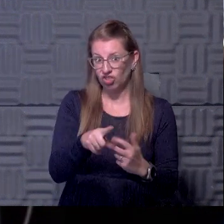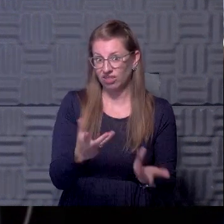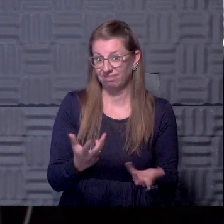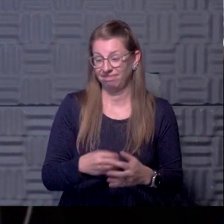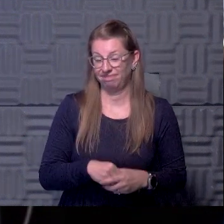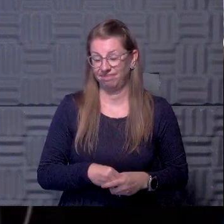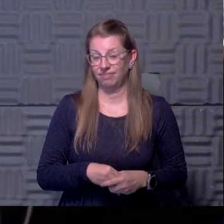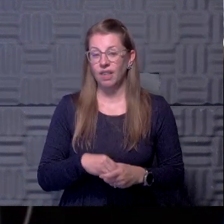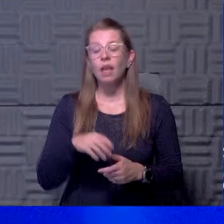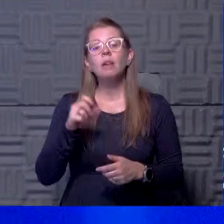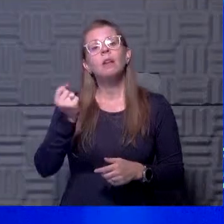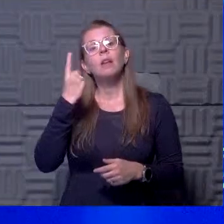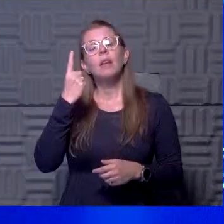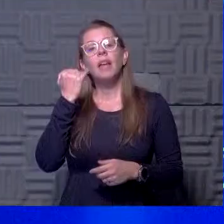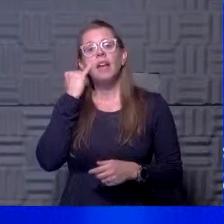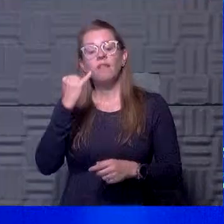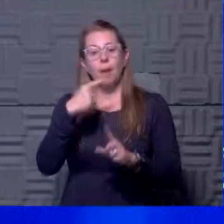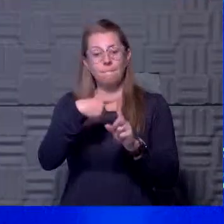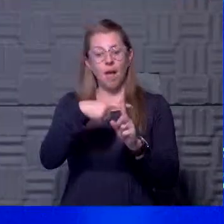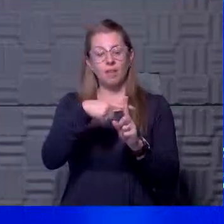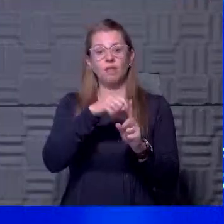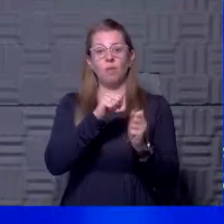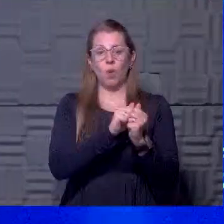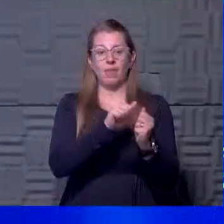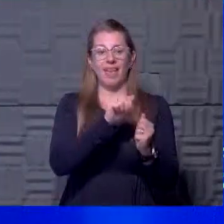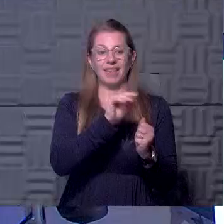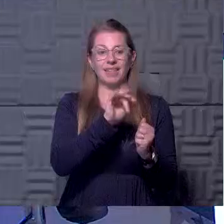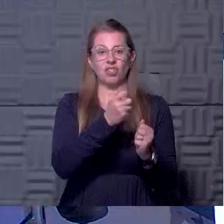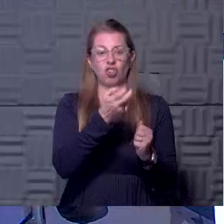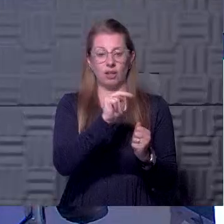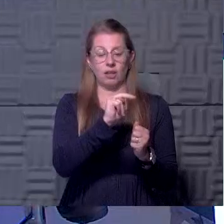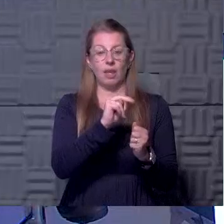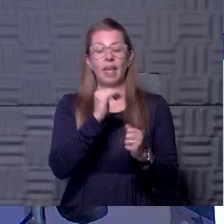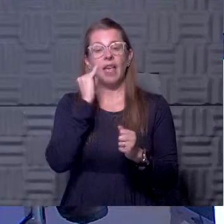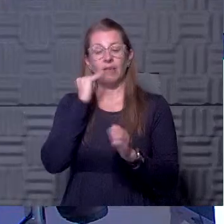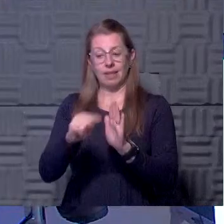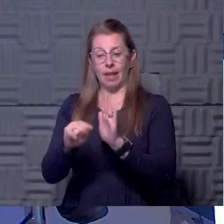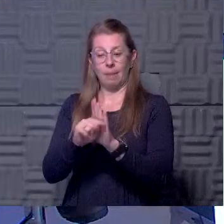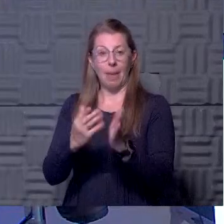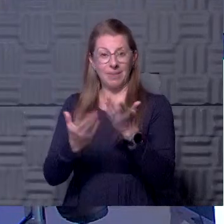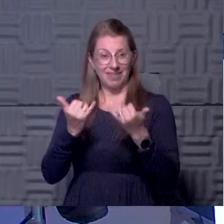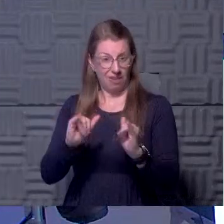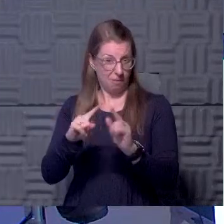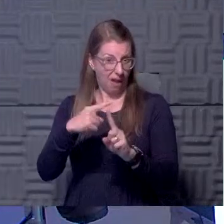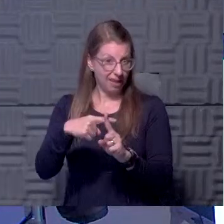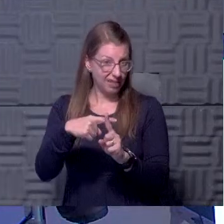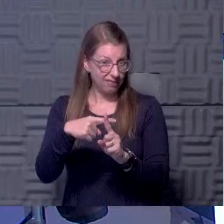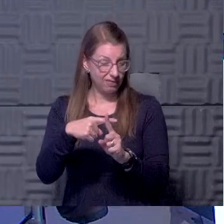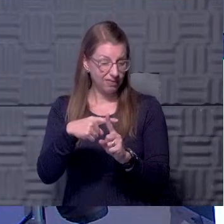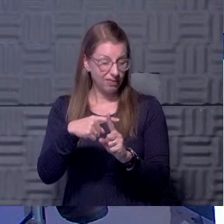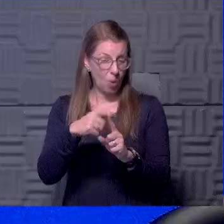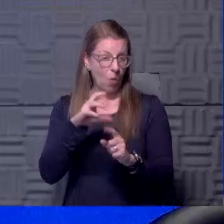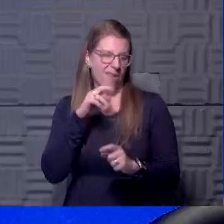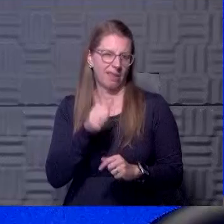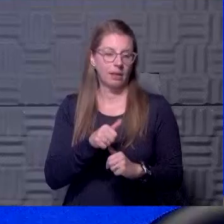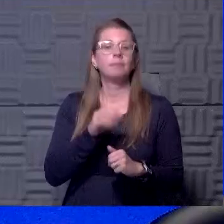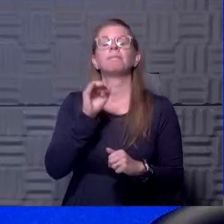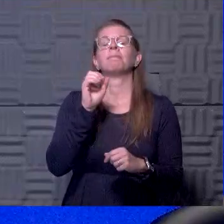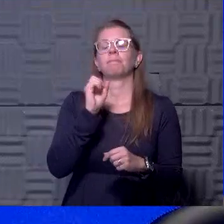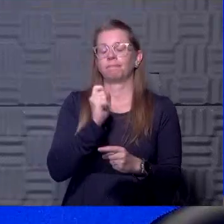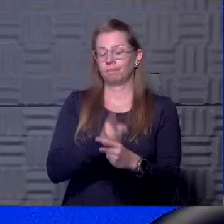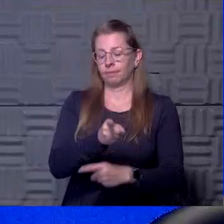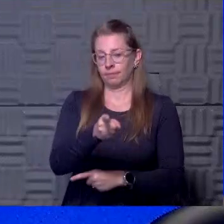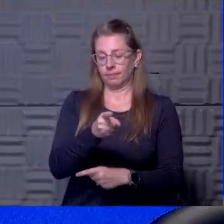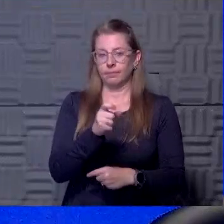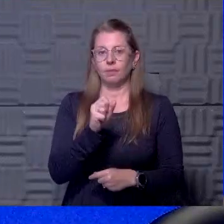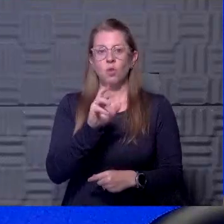it, Dana, if you're positive, you're positive with antigen testing, but if you're negative, you may still be positive or not. Yeah, that's true. And just